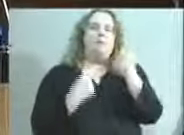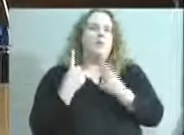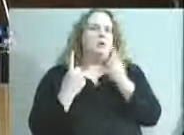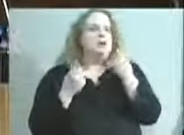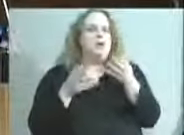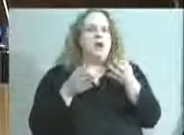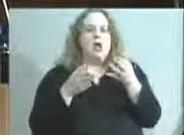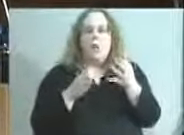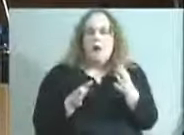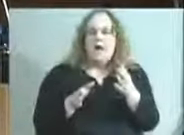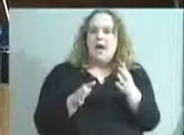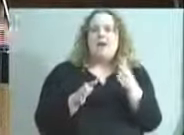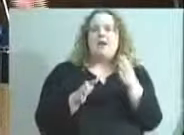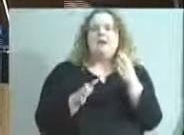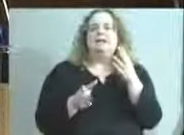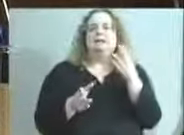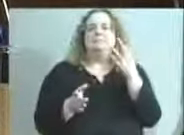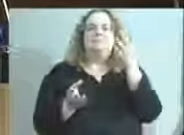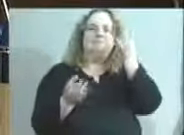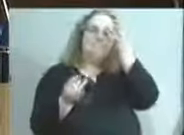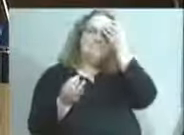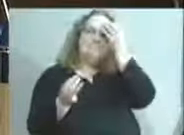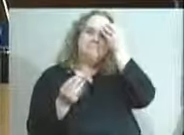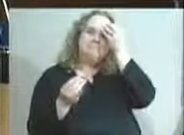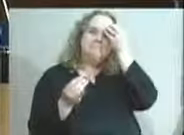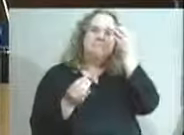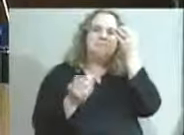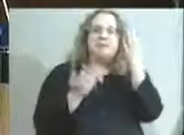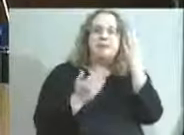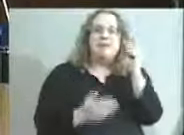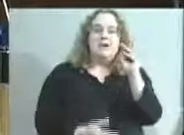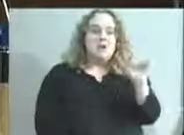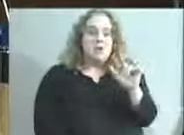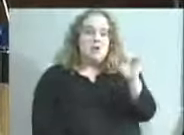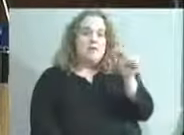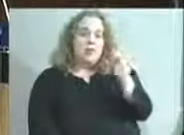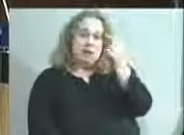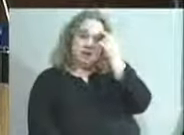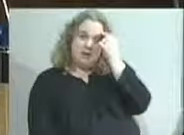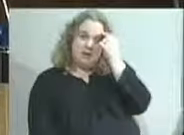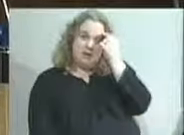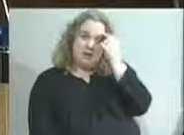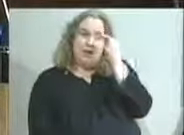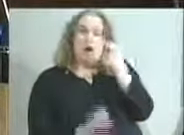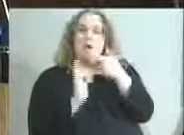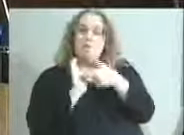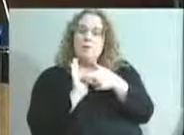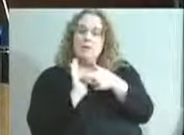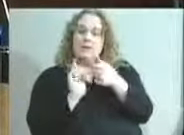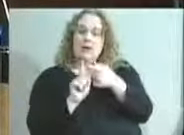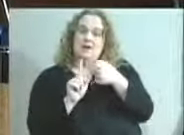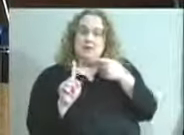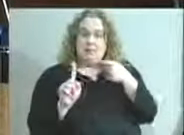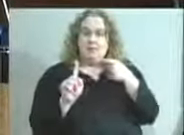the administration could consider or Metro government would consider having a representative from the district on the